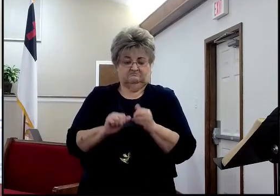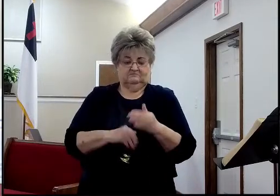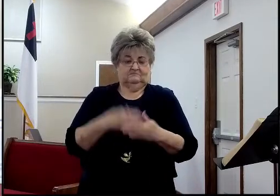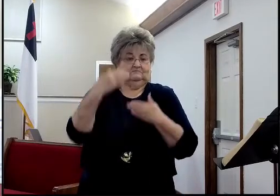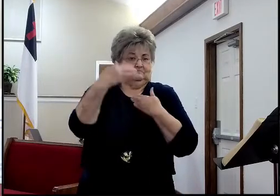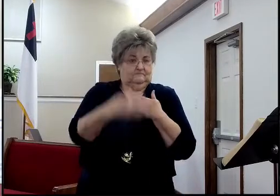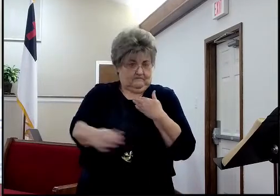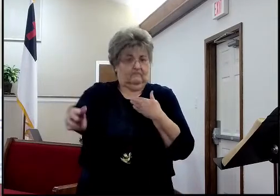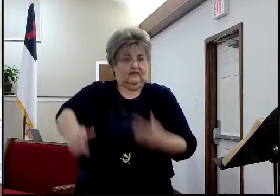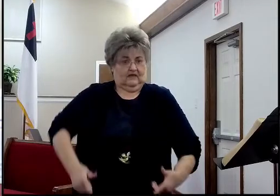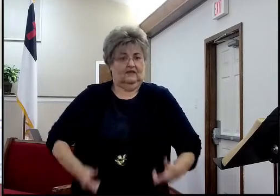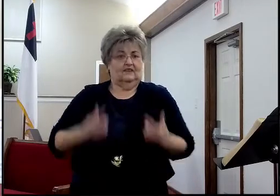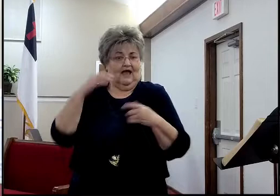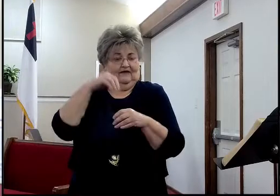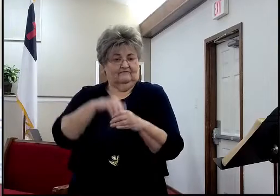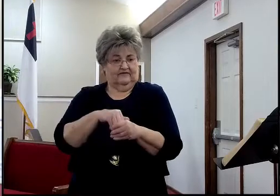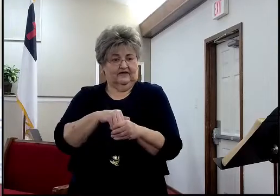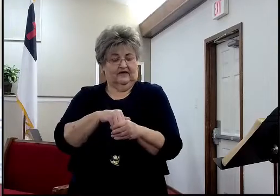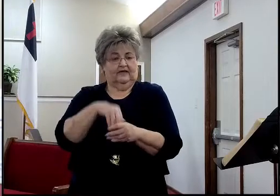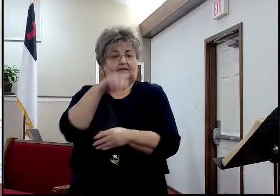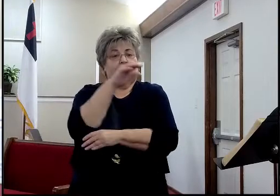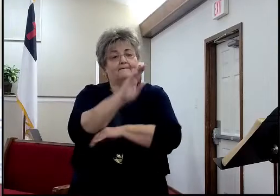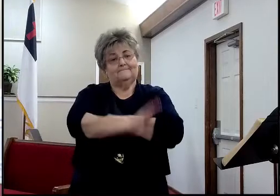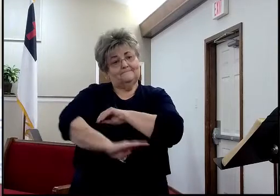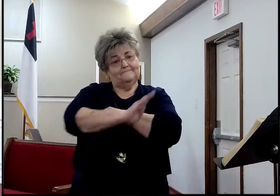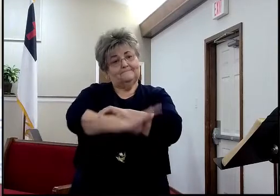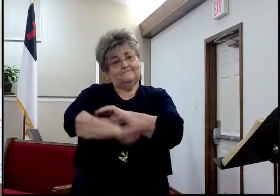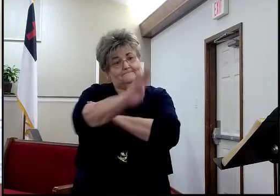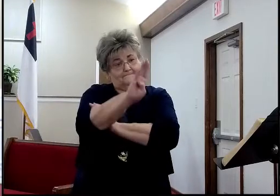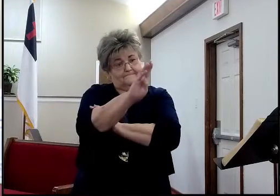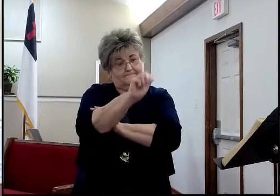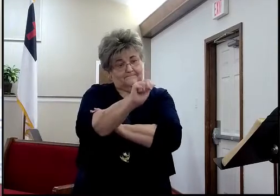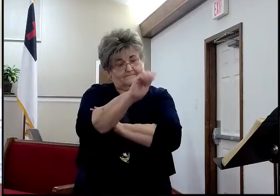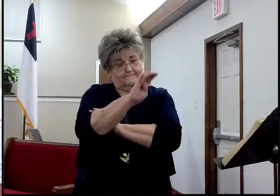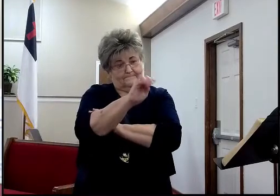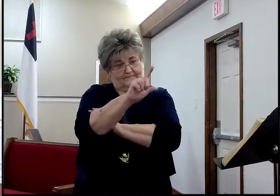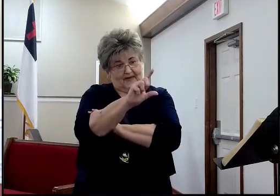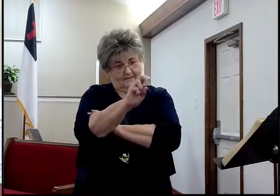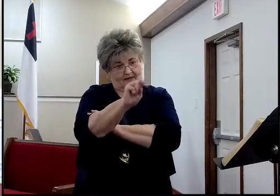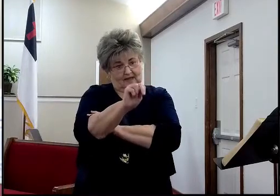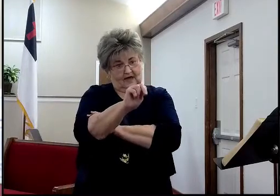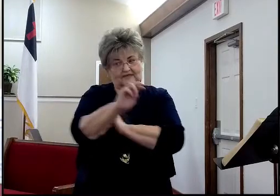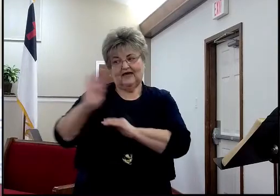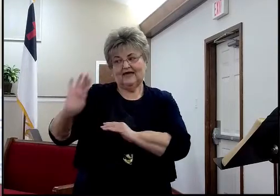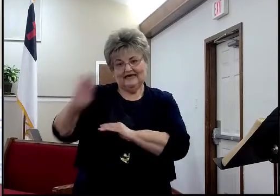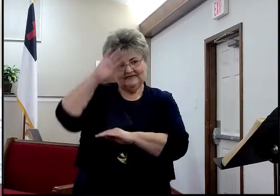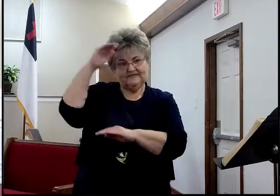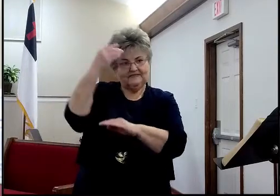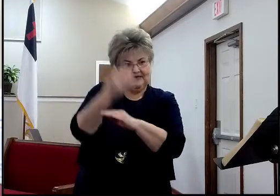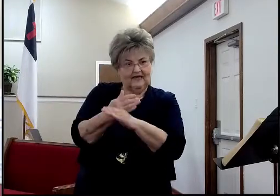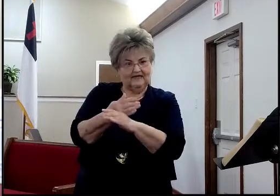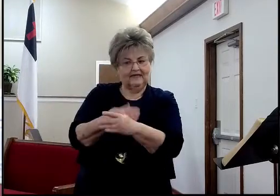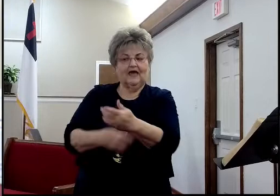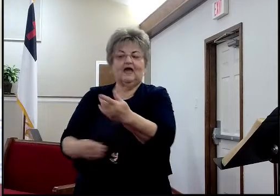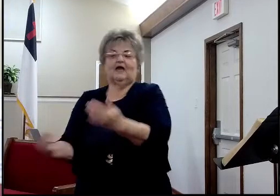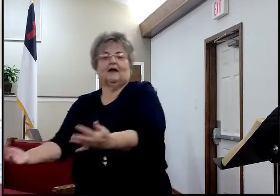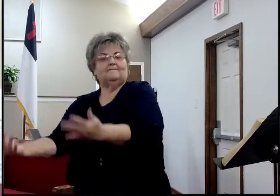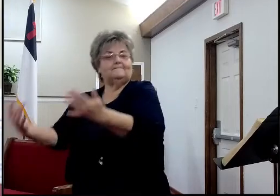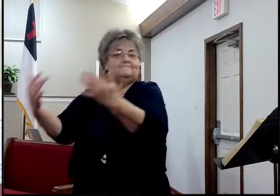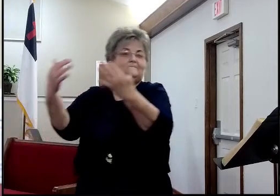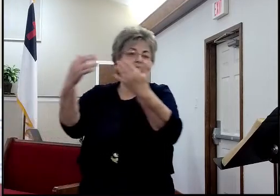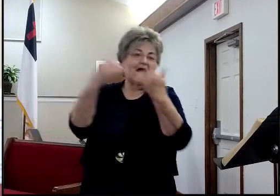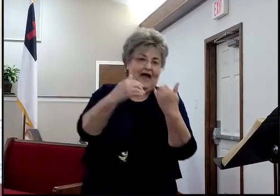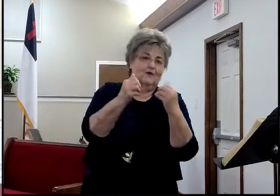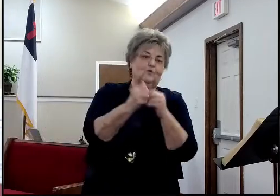returns to be the governor, of Israel. Which is very interesting. You say, how do you, why would you say that Jehoiakim's, the actual,